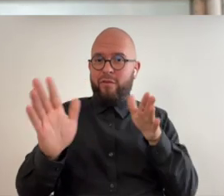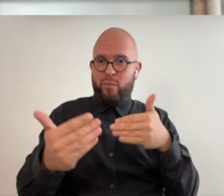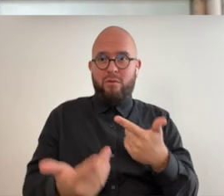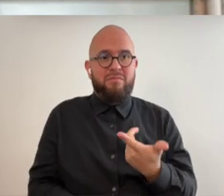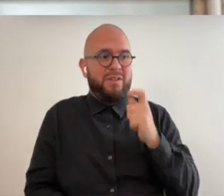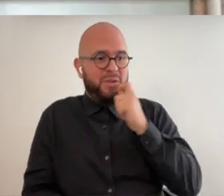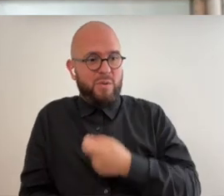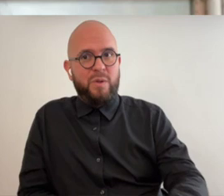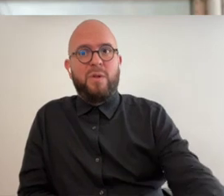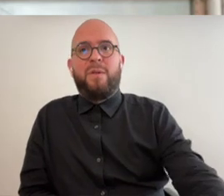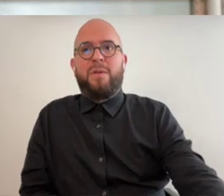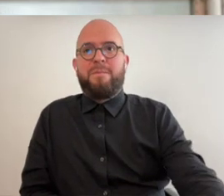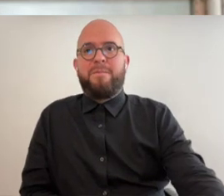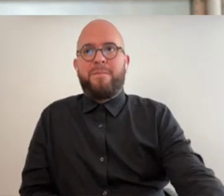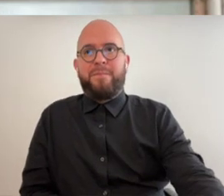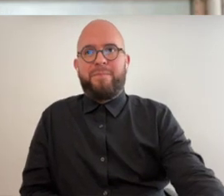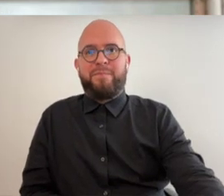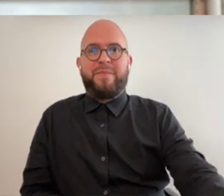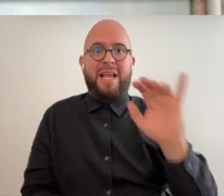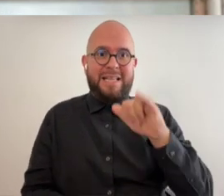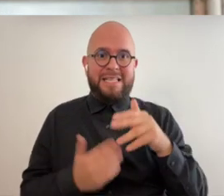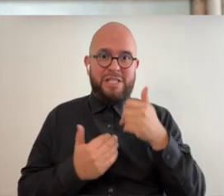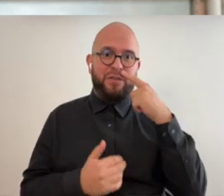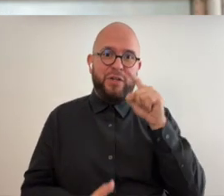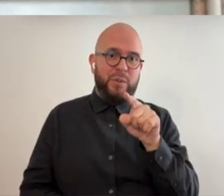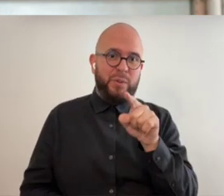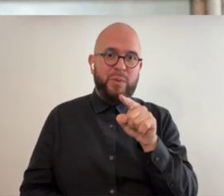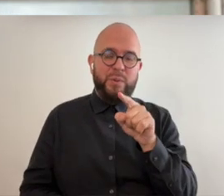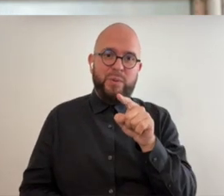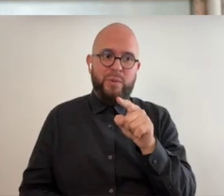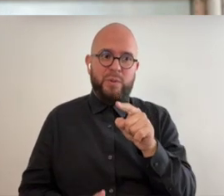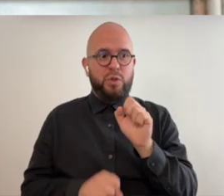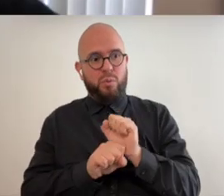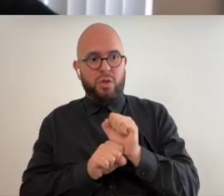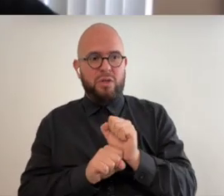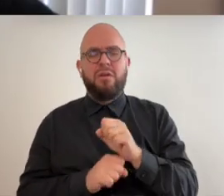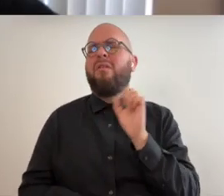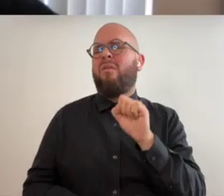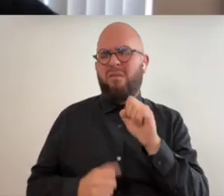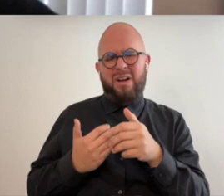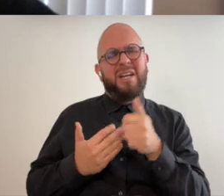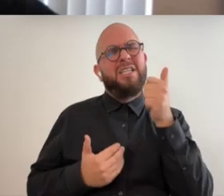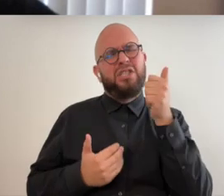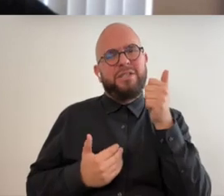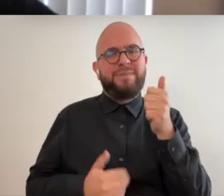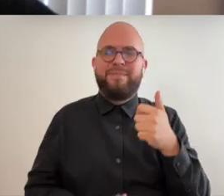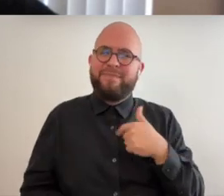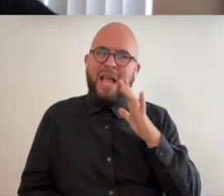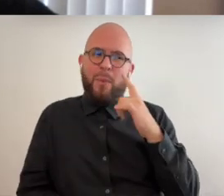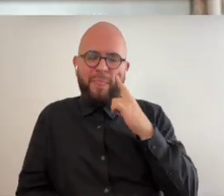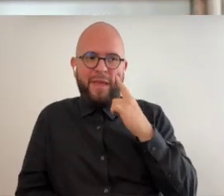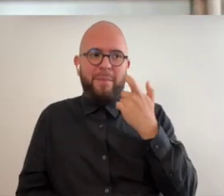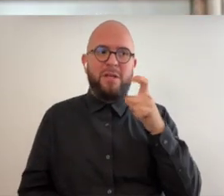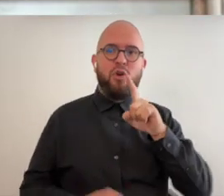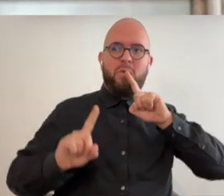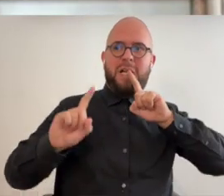it and does that i don't know make it easier for you to work with it much easier yeah i would think because you're